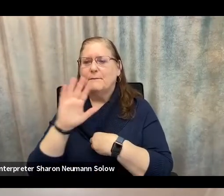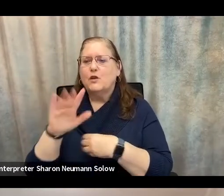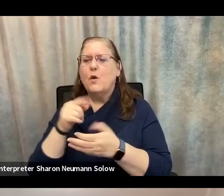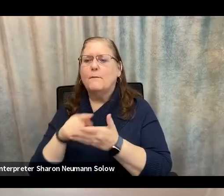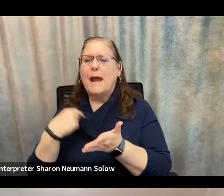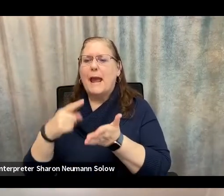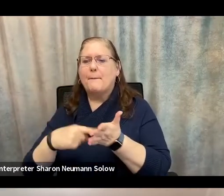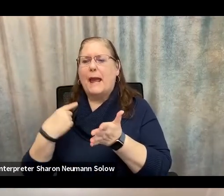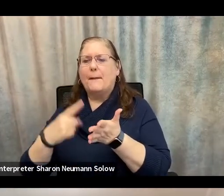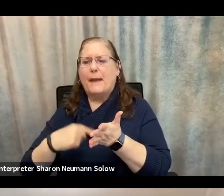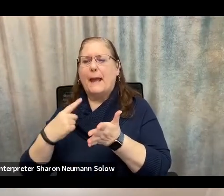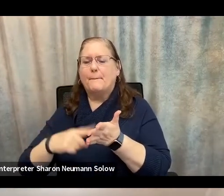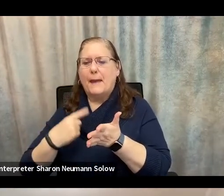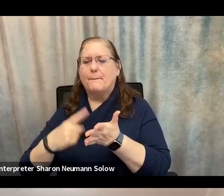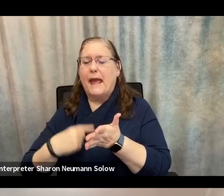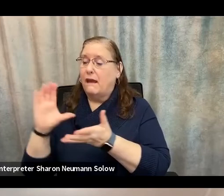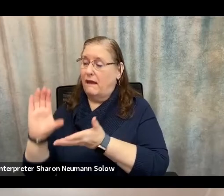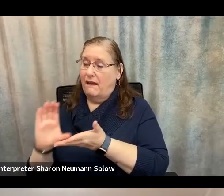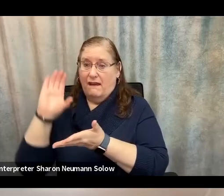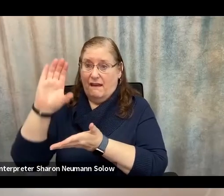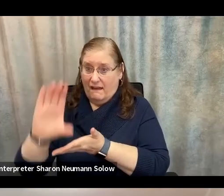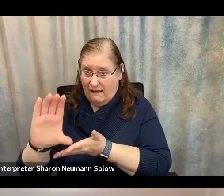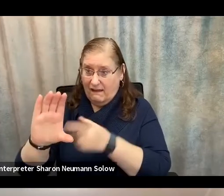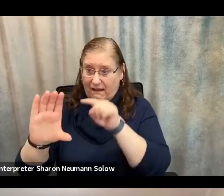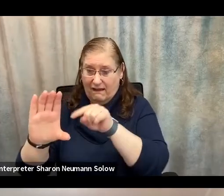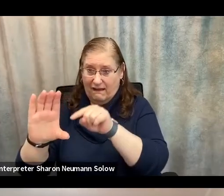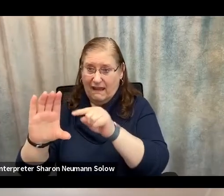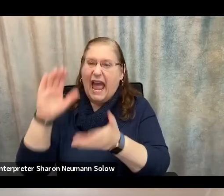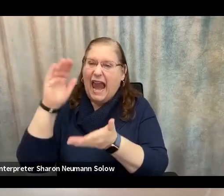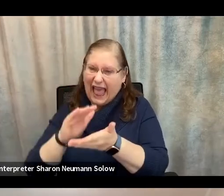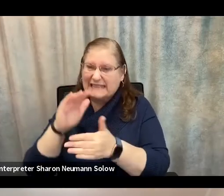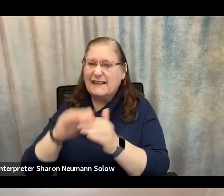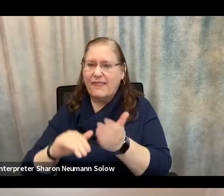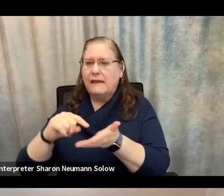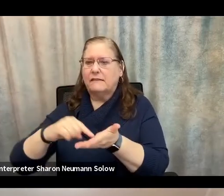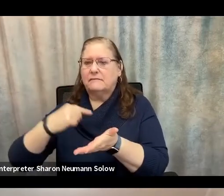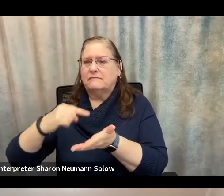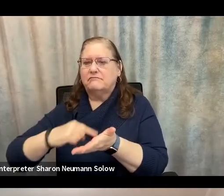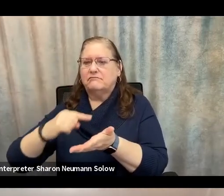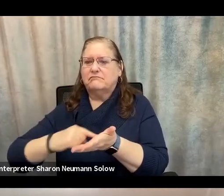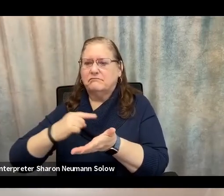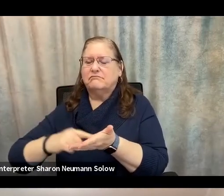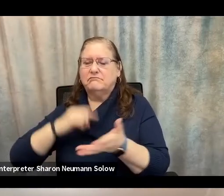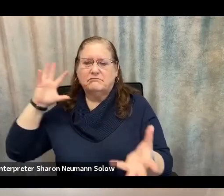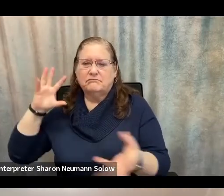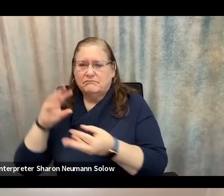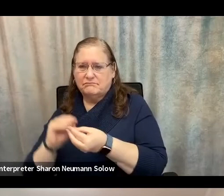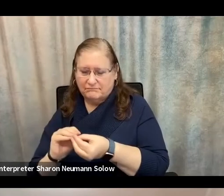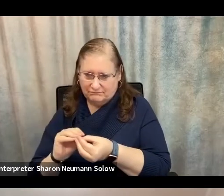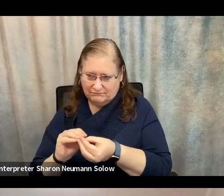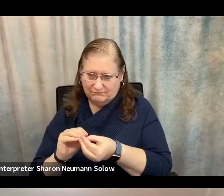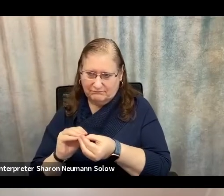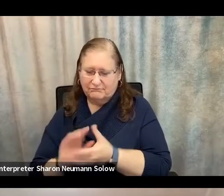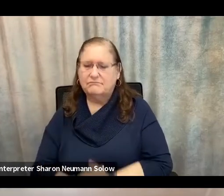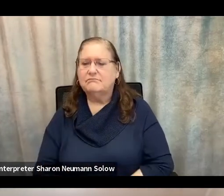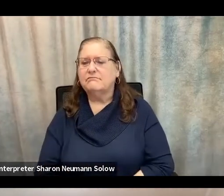payments. And the lump sum that you get is less than the expenses that you receive, that you would receive over time with your individual